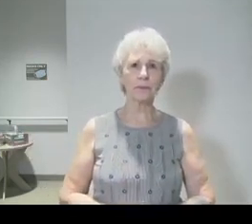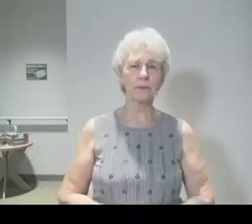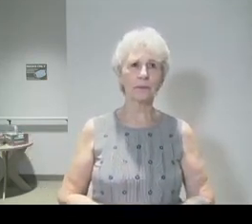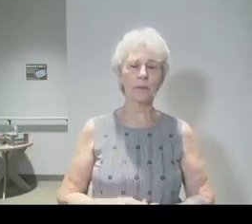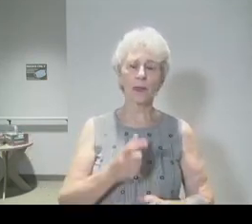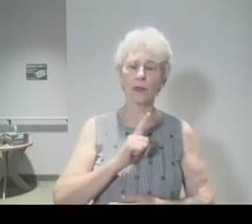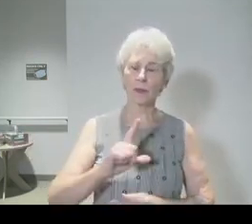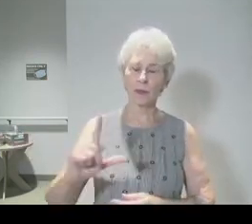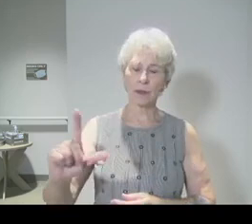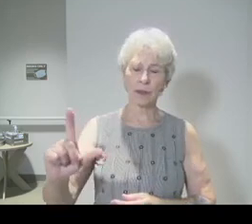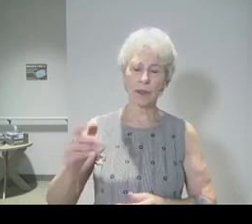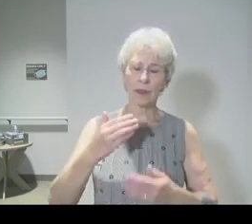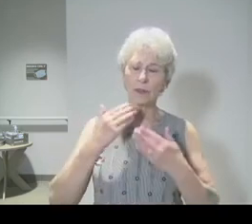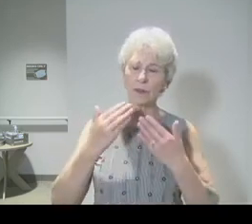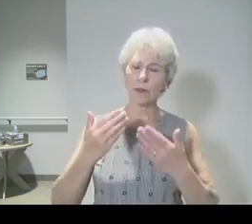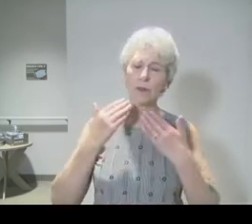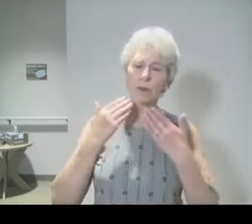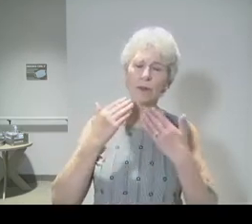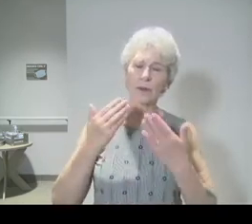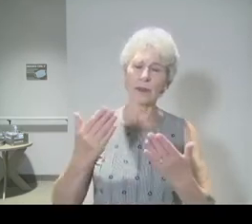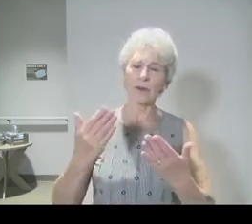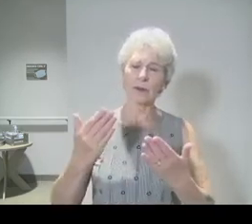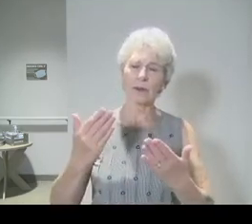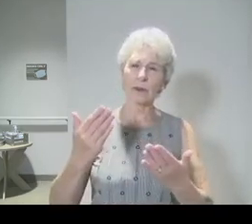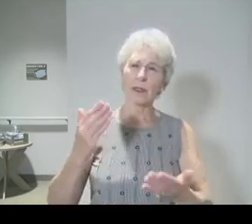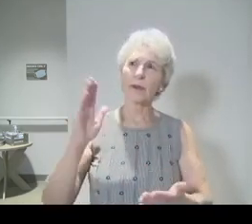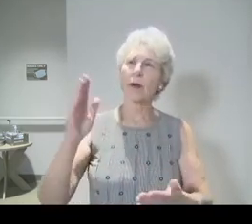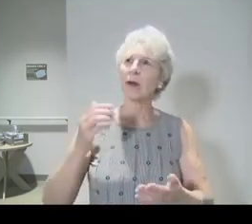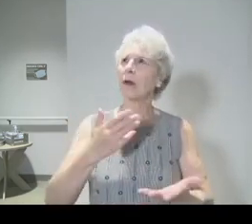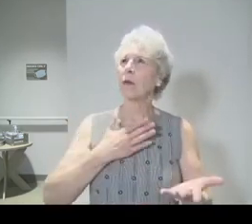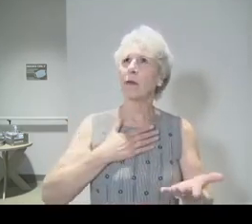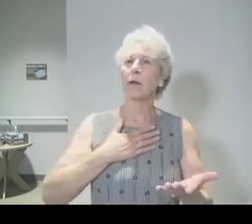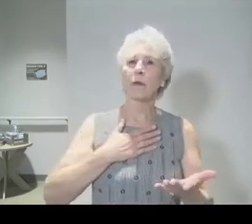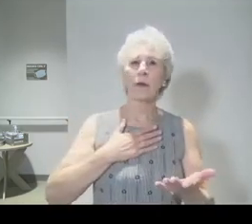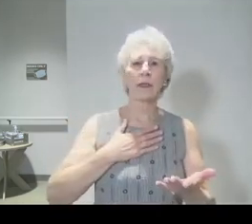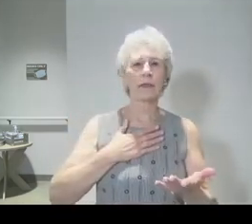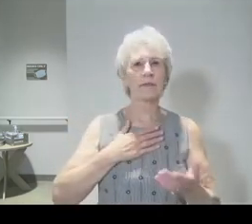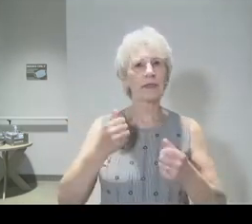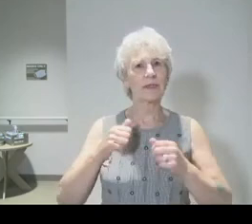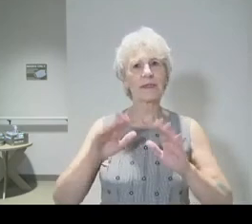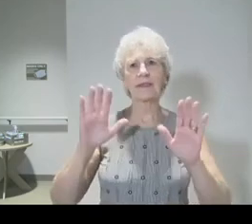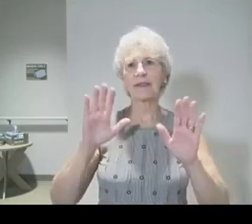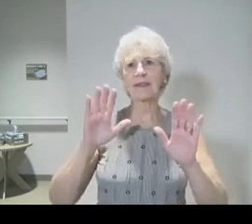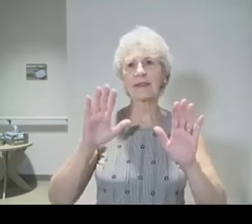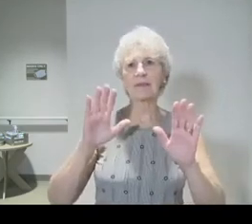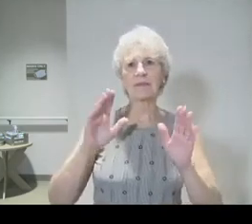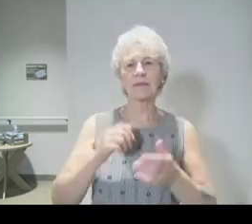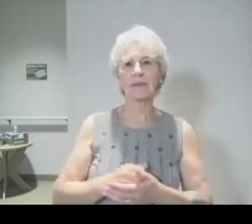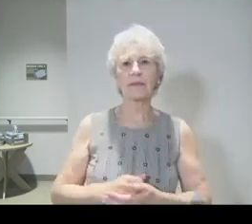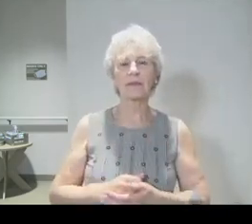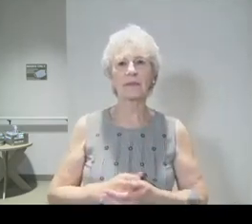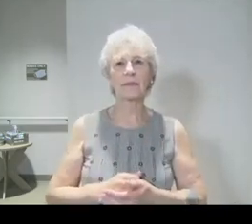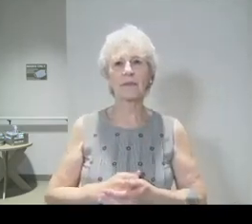Lord, we are so grateful for your selfless love that sent your most precious Son to take our place upon the